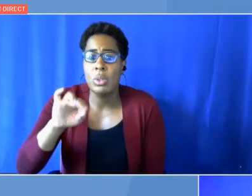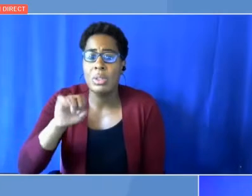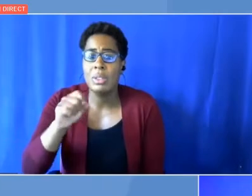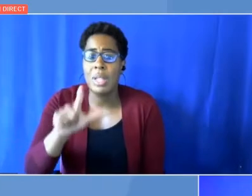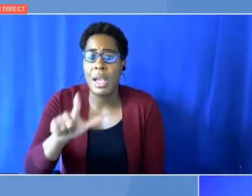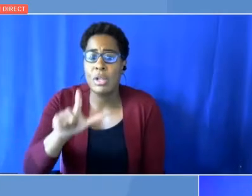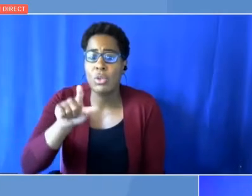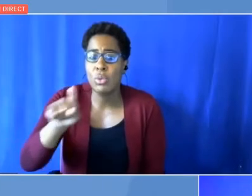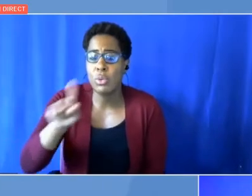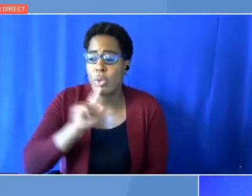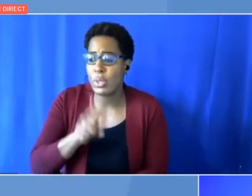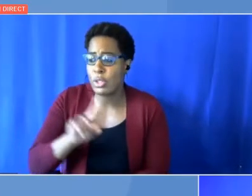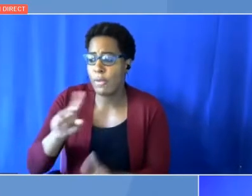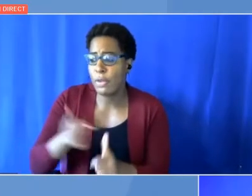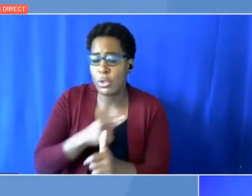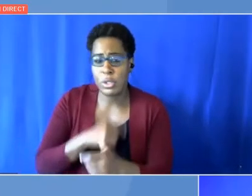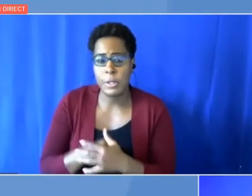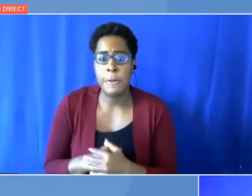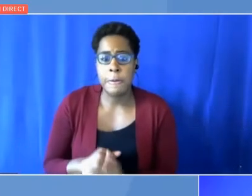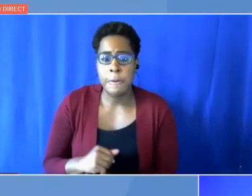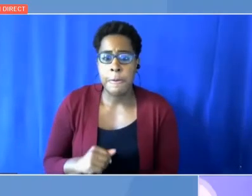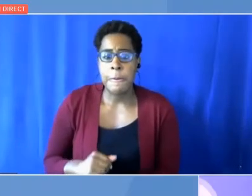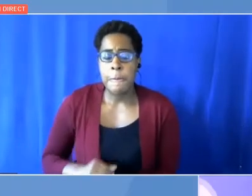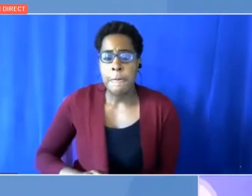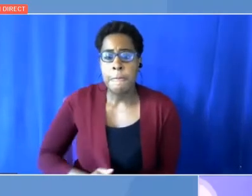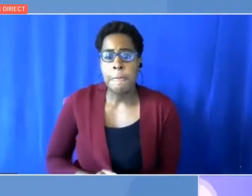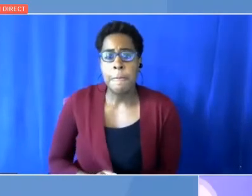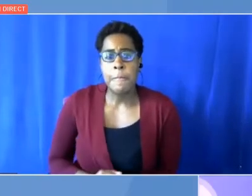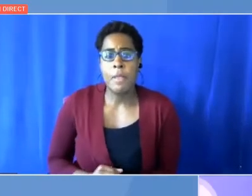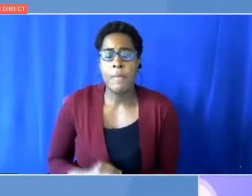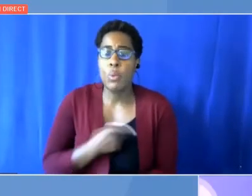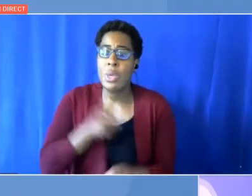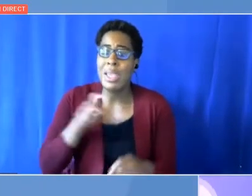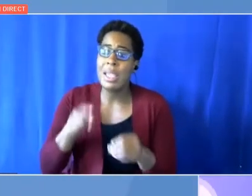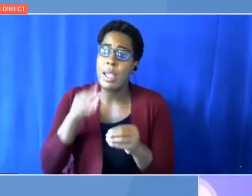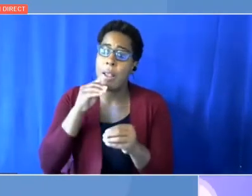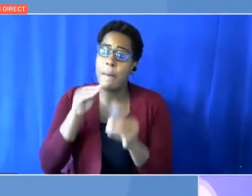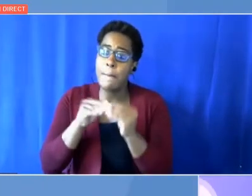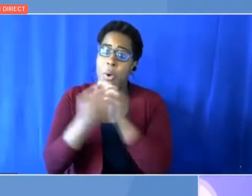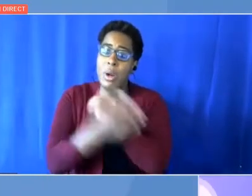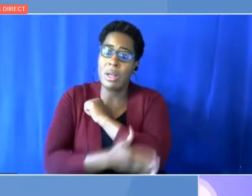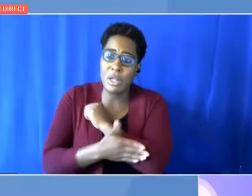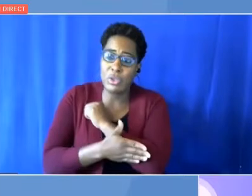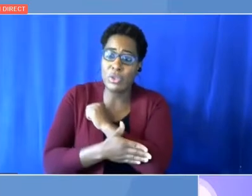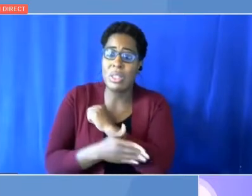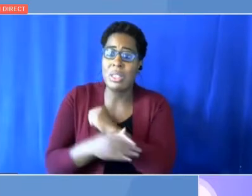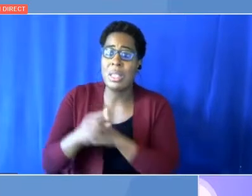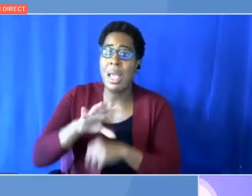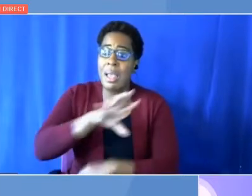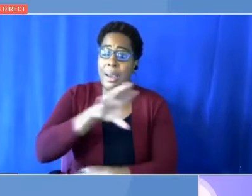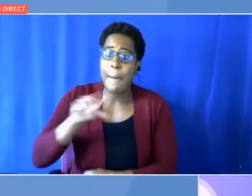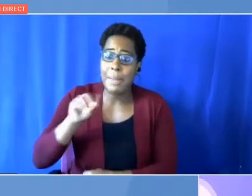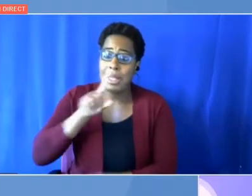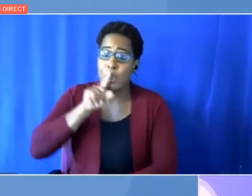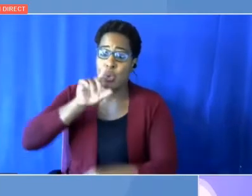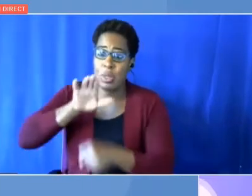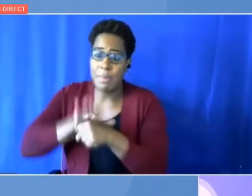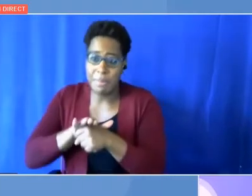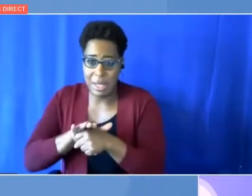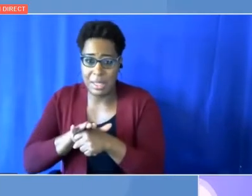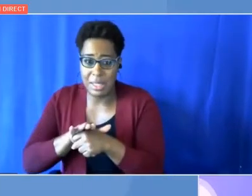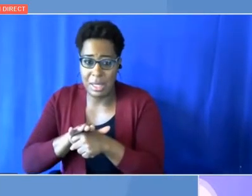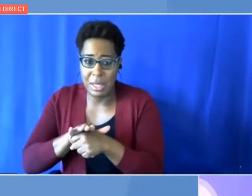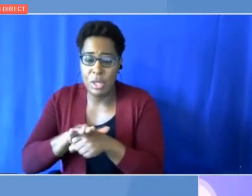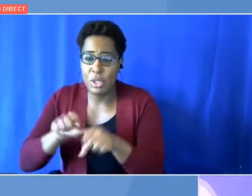countries and companies to commit to the Breakthrough Agenda, and then to bring to Sharm el-Sheikh